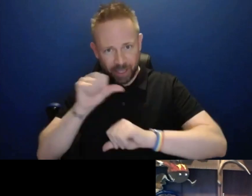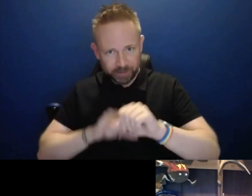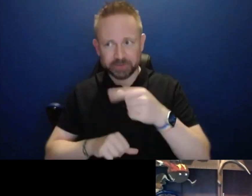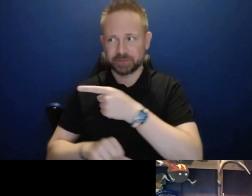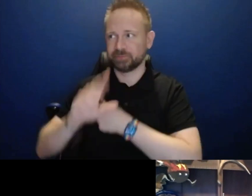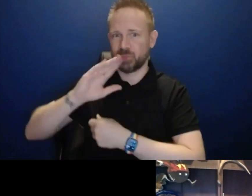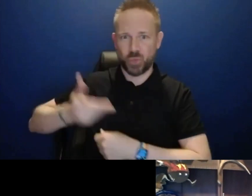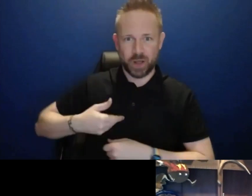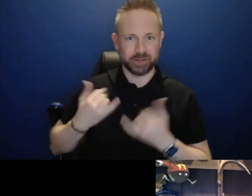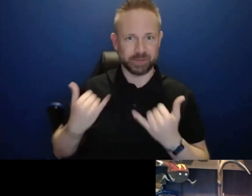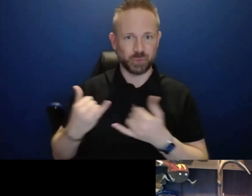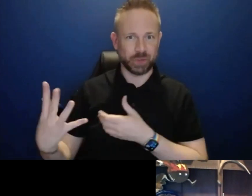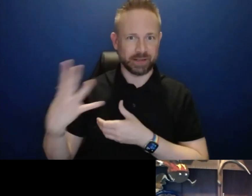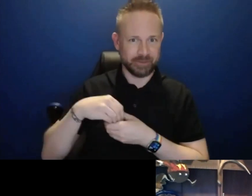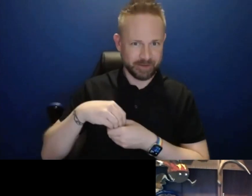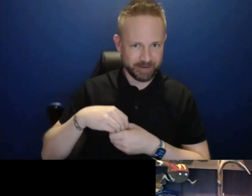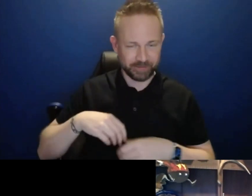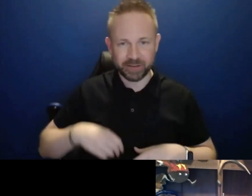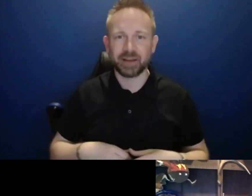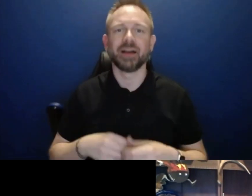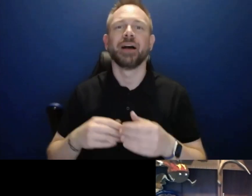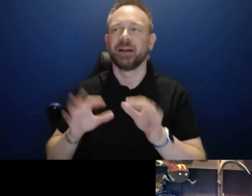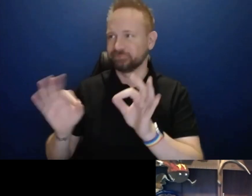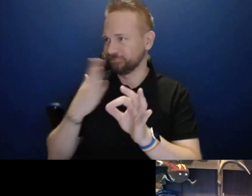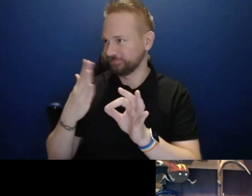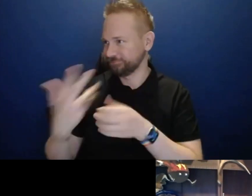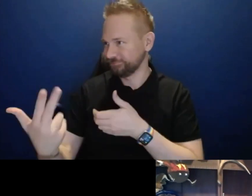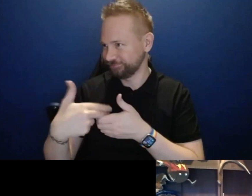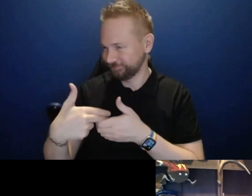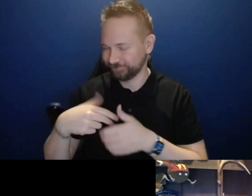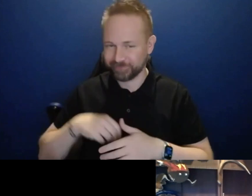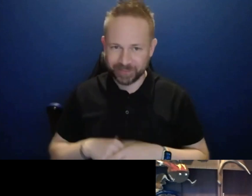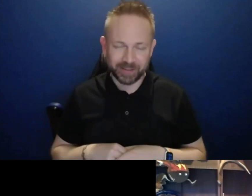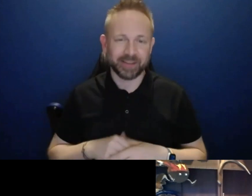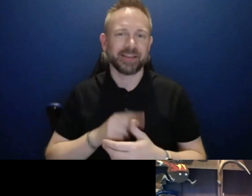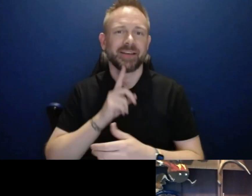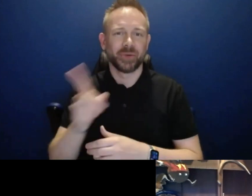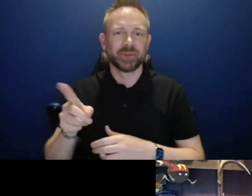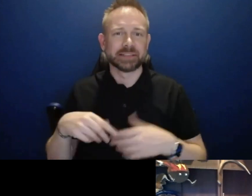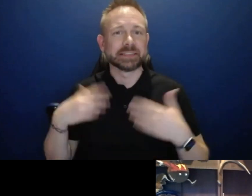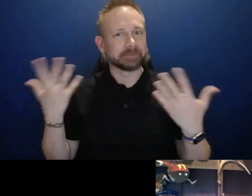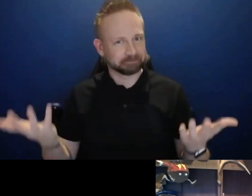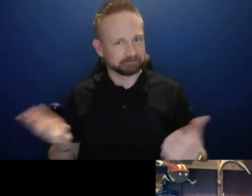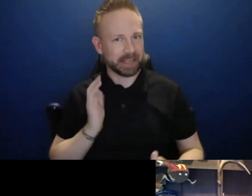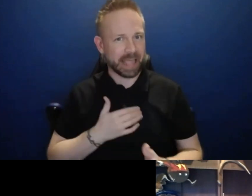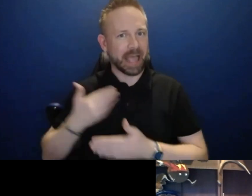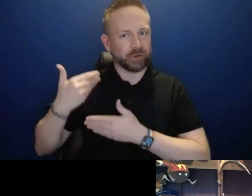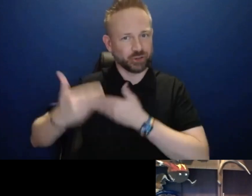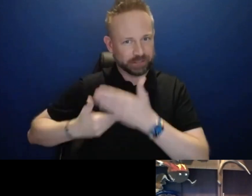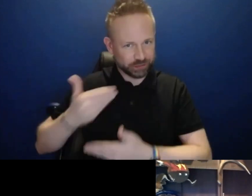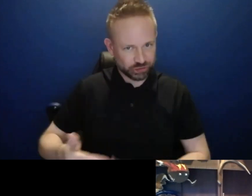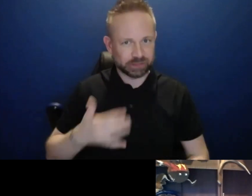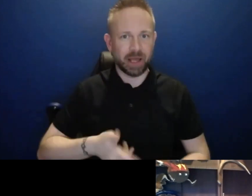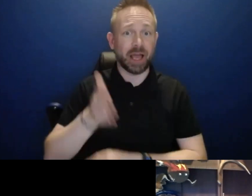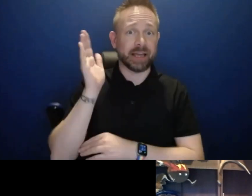session today. Welcome Broderick as has has become sort of the the tradition in these sessions. We do invite somebody to